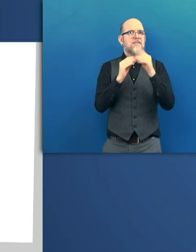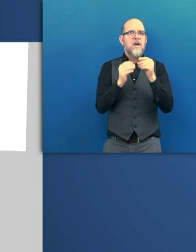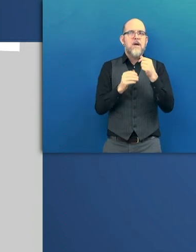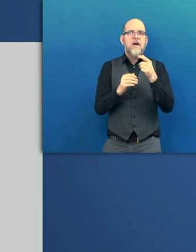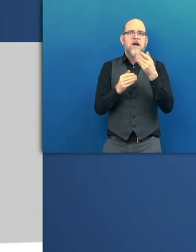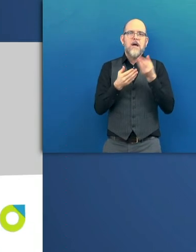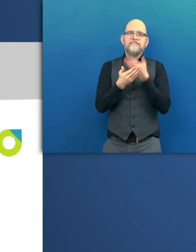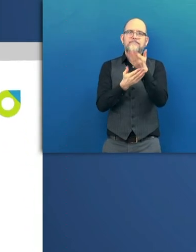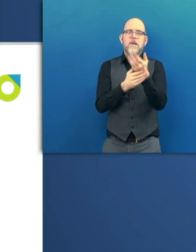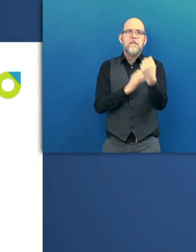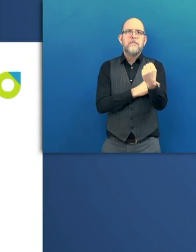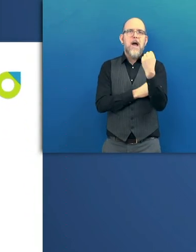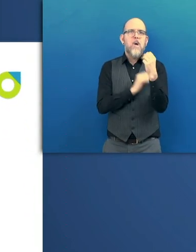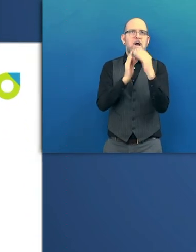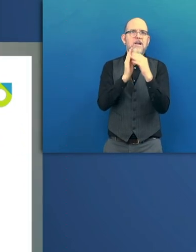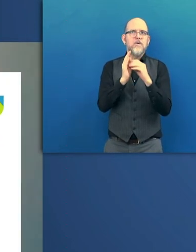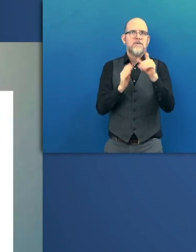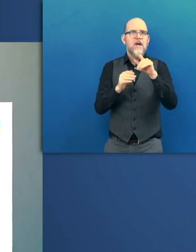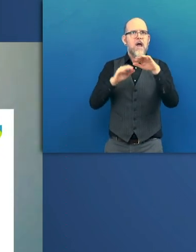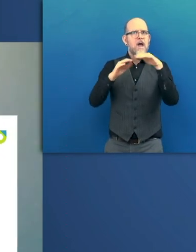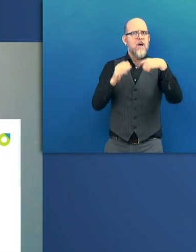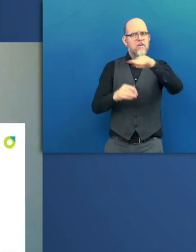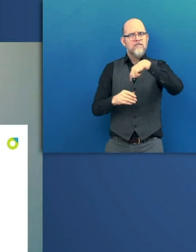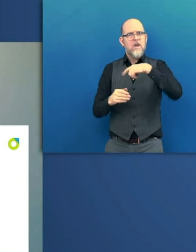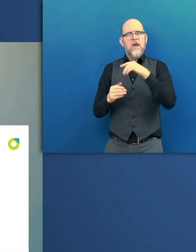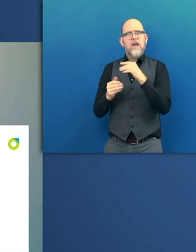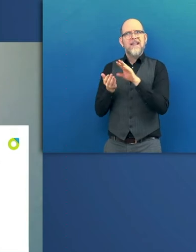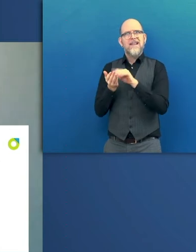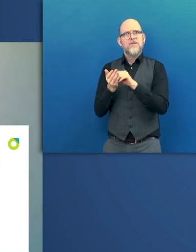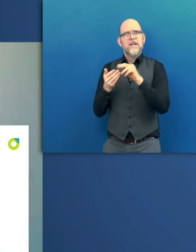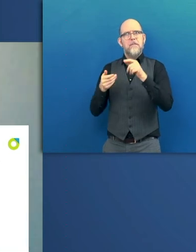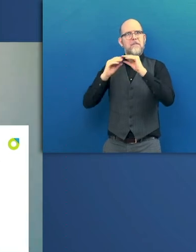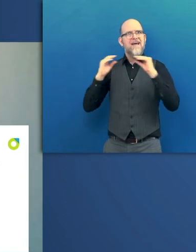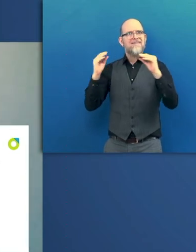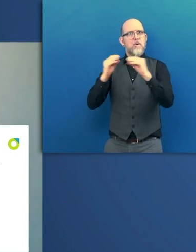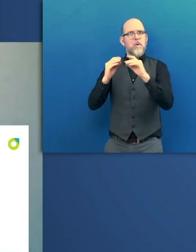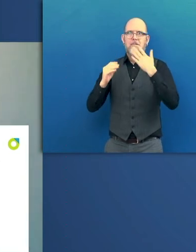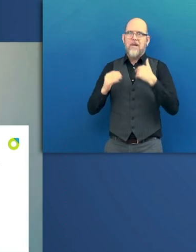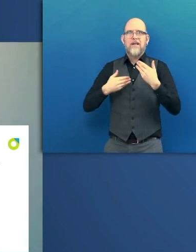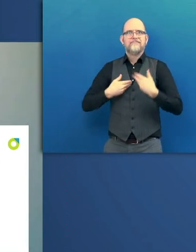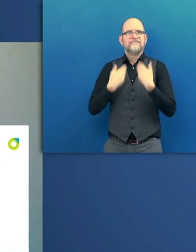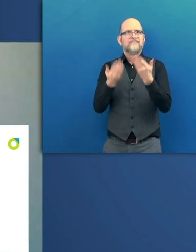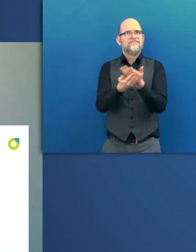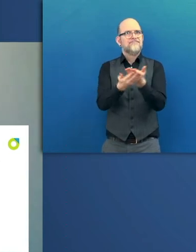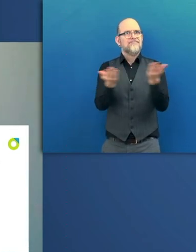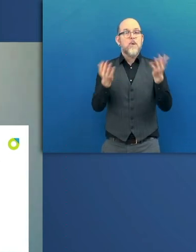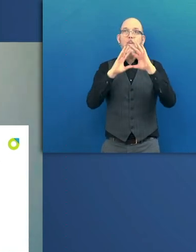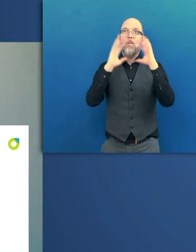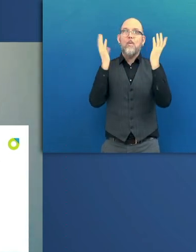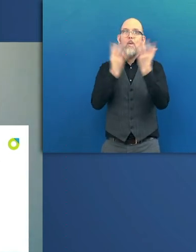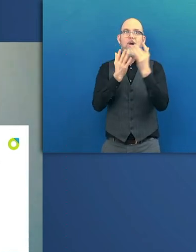So these are the technologies making up our platform and we use to deliver Enable.me to the world.